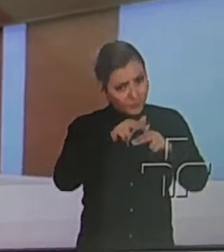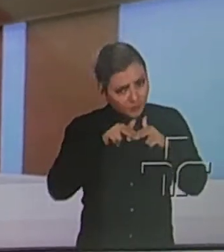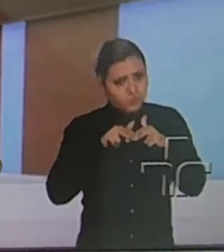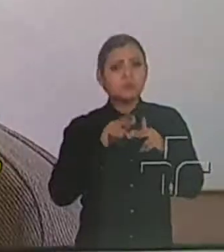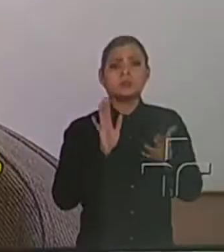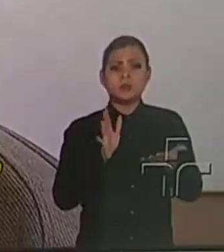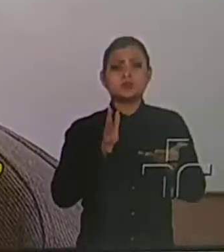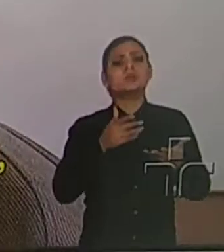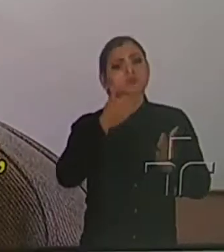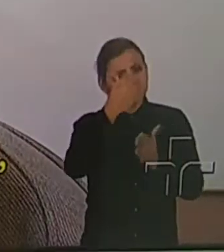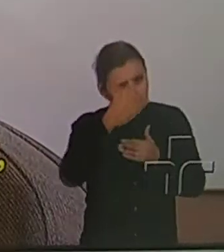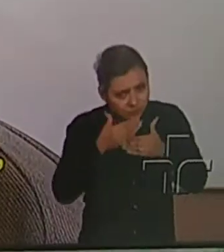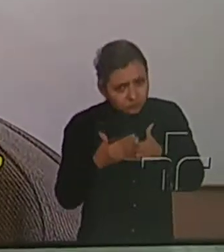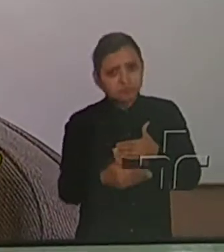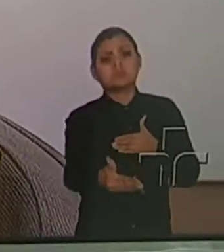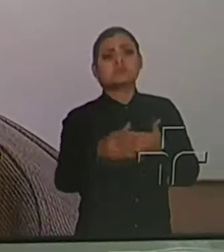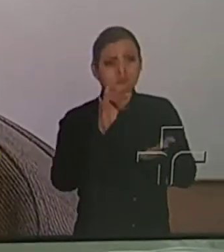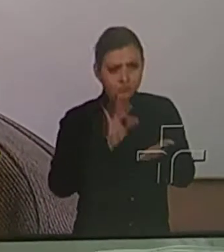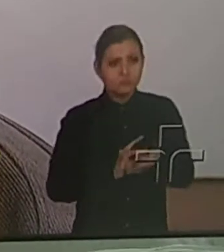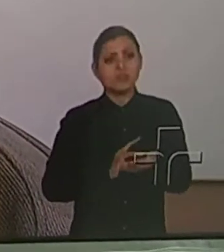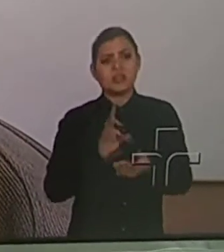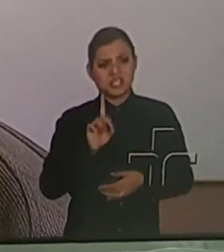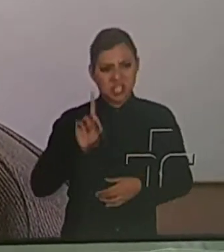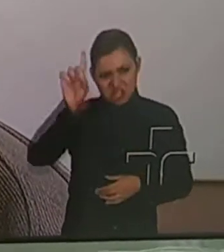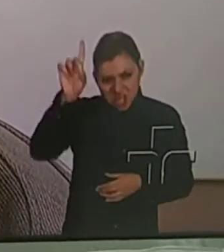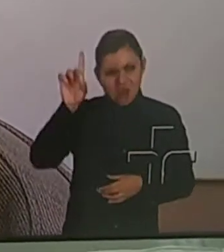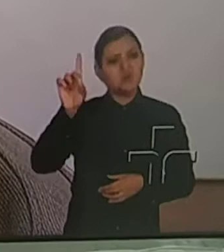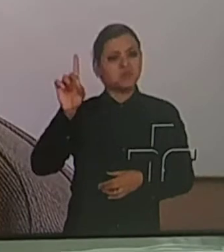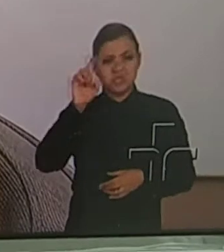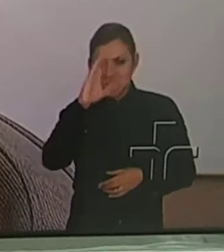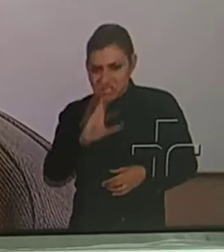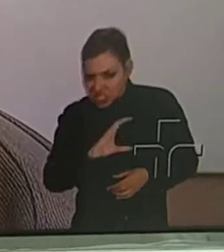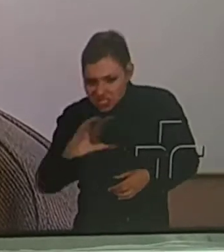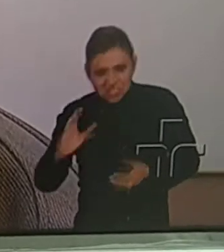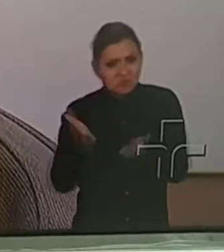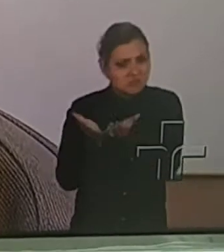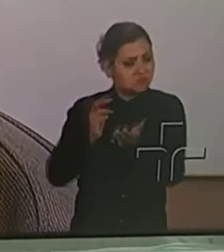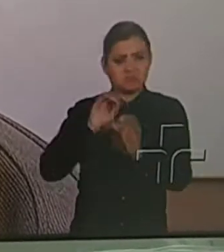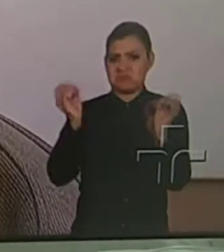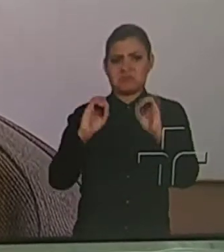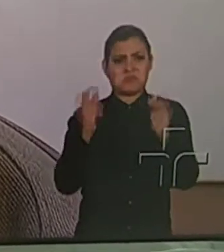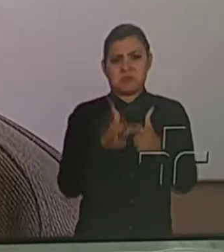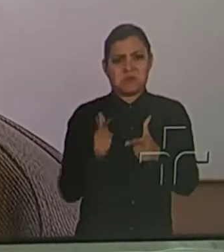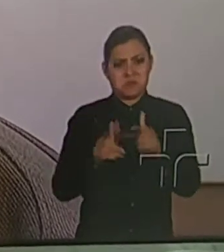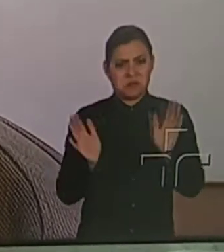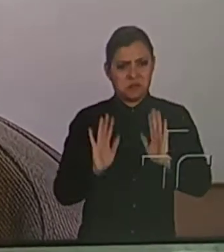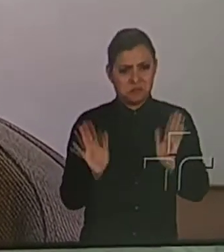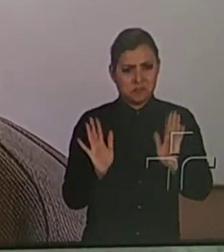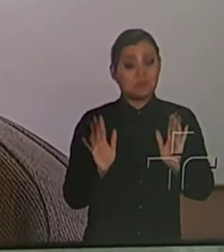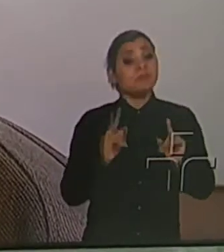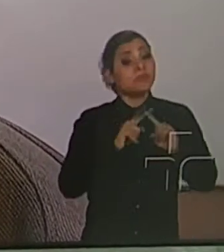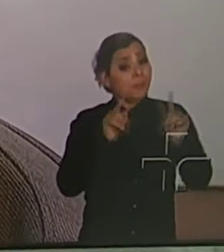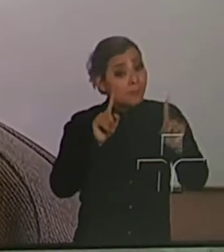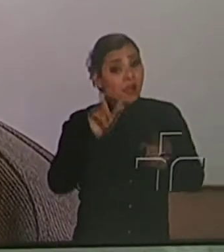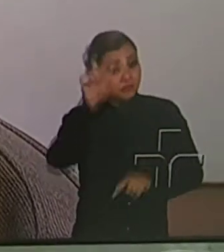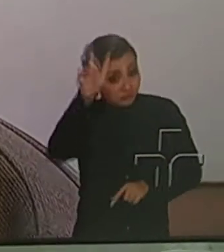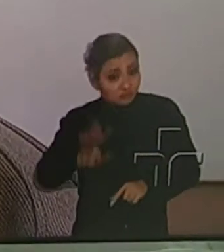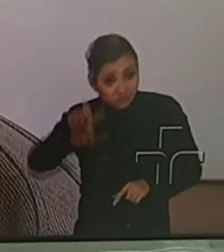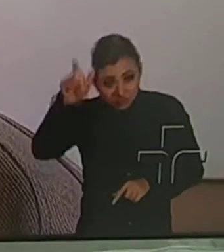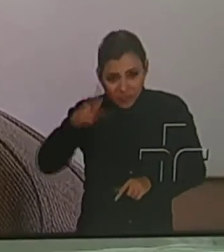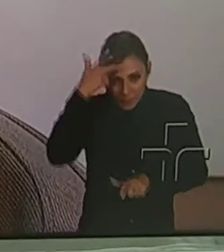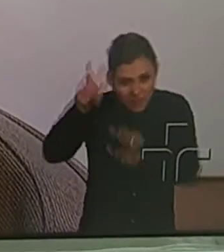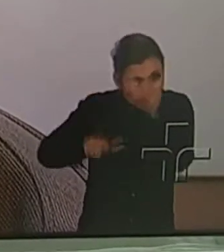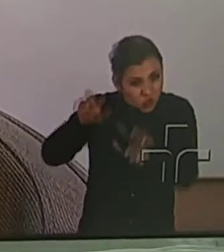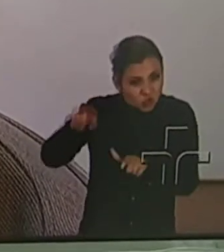homophobia is not in God, is not in Christianity. It's in some Christians who justify